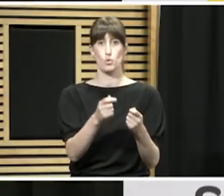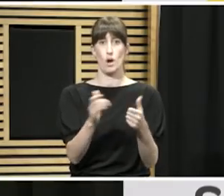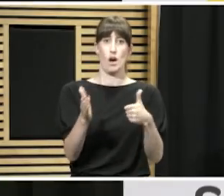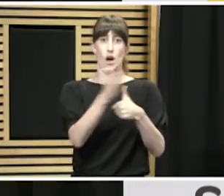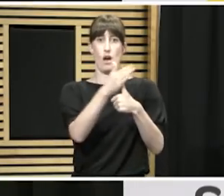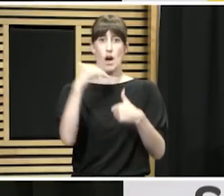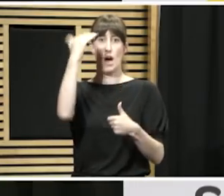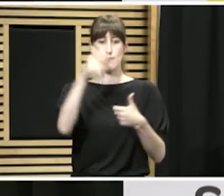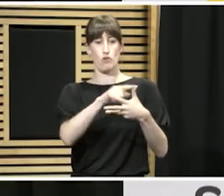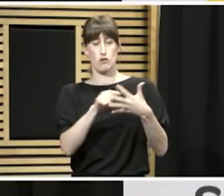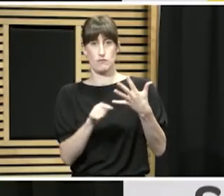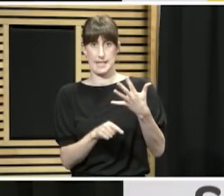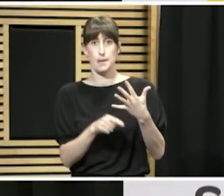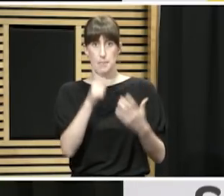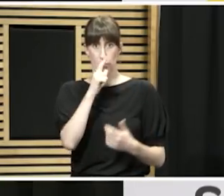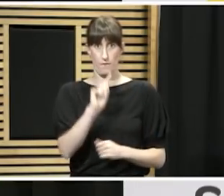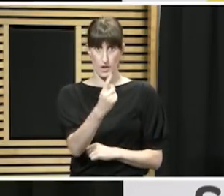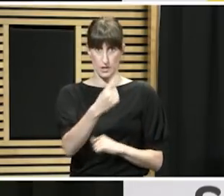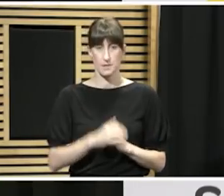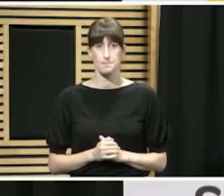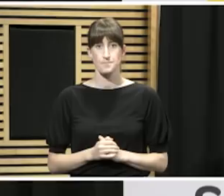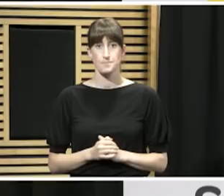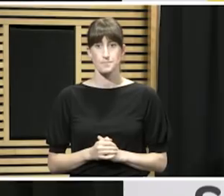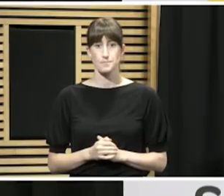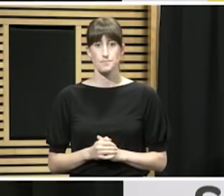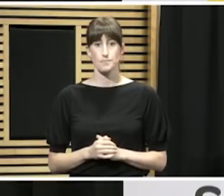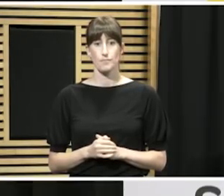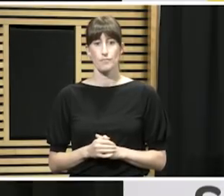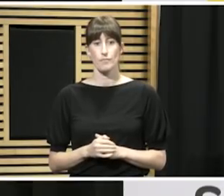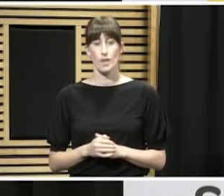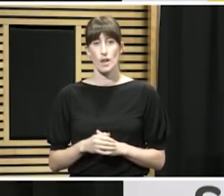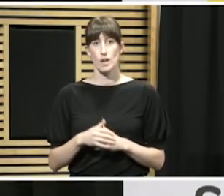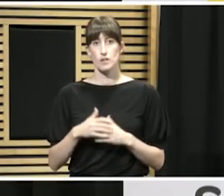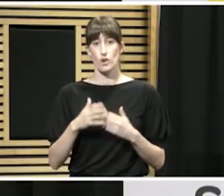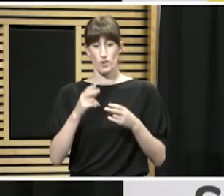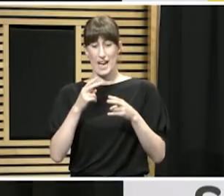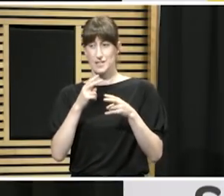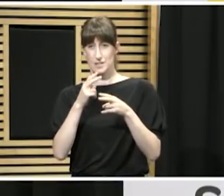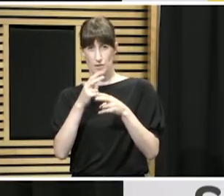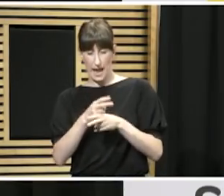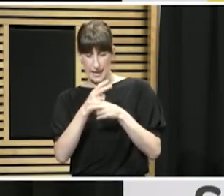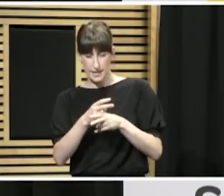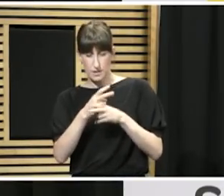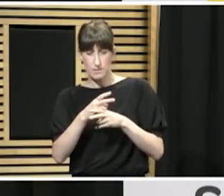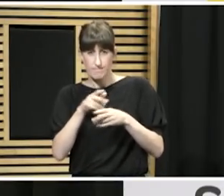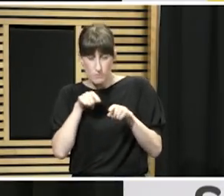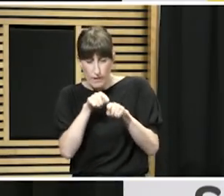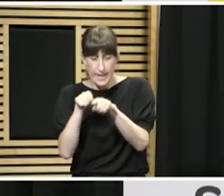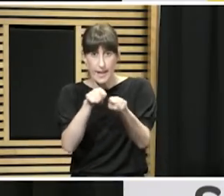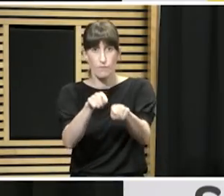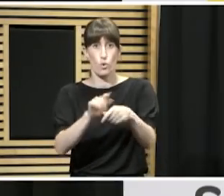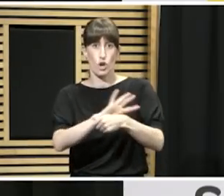And a final word on our surveillance for COVID-19. There is an existing online, in fact it's